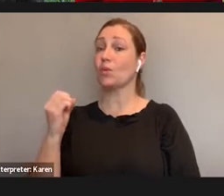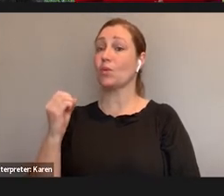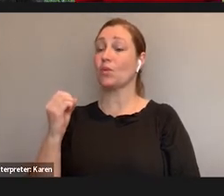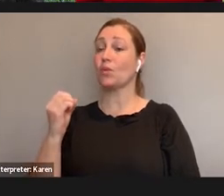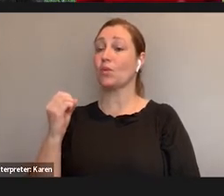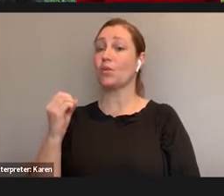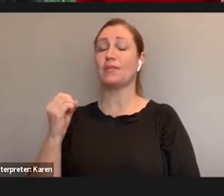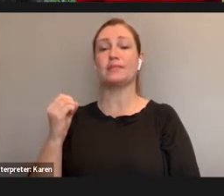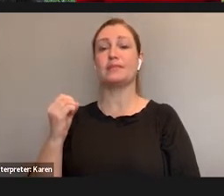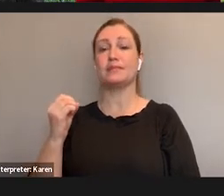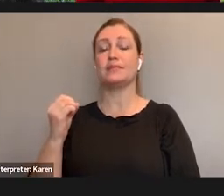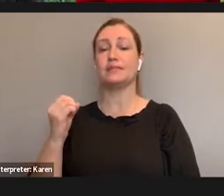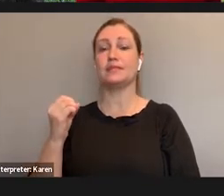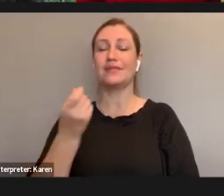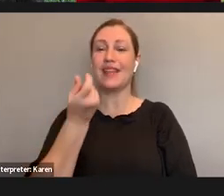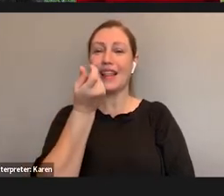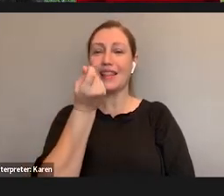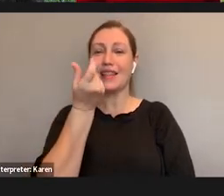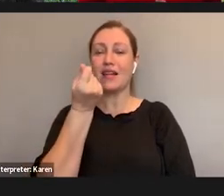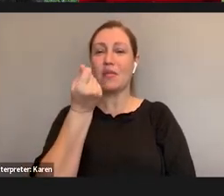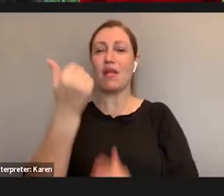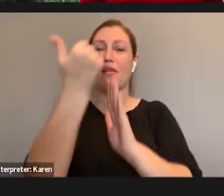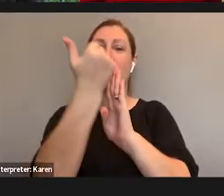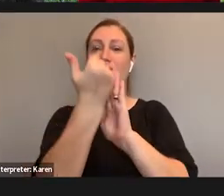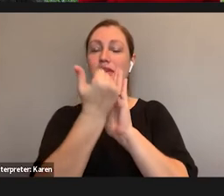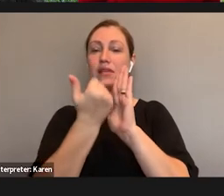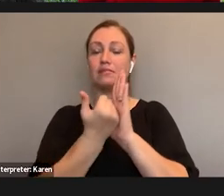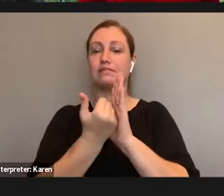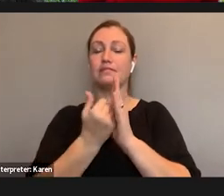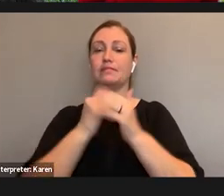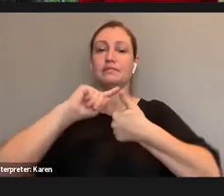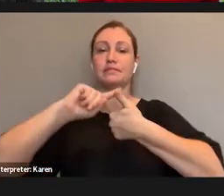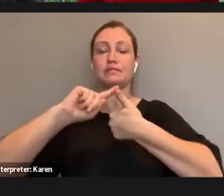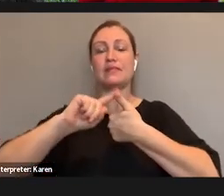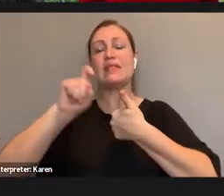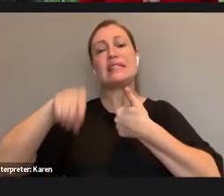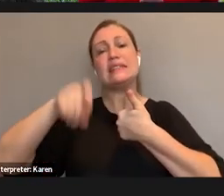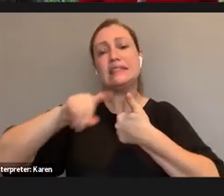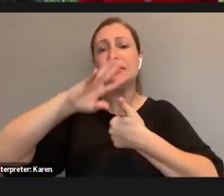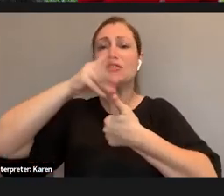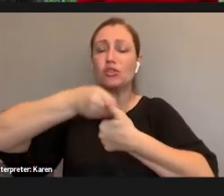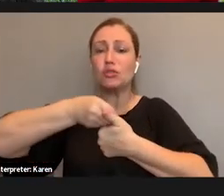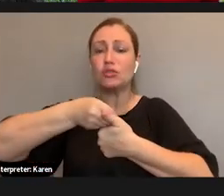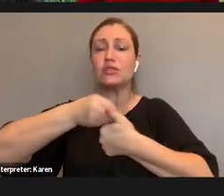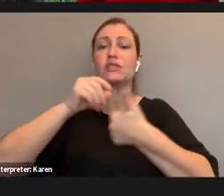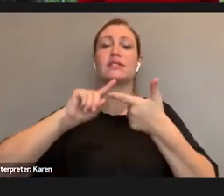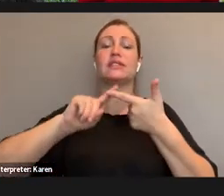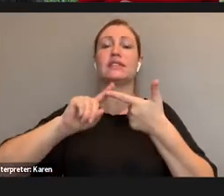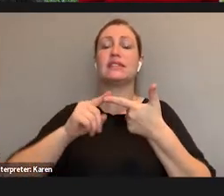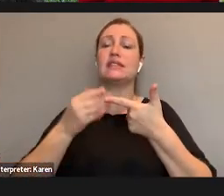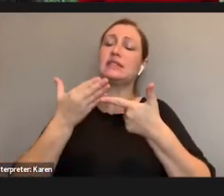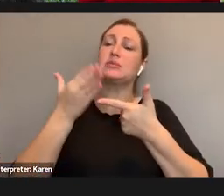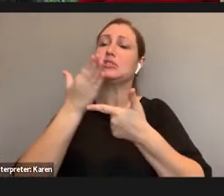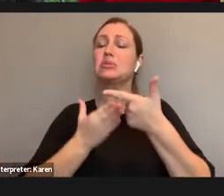So, so a little bit of an outline, I'll talk about the need for inclusive field work, some of the little steps that you can do